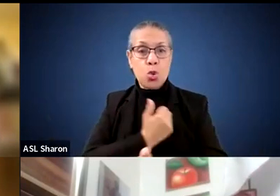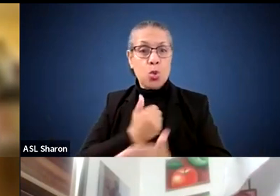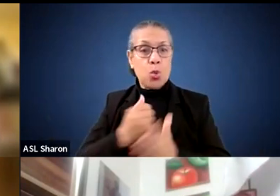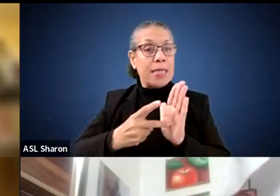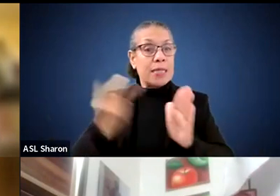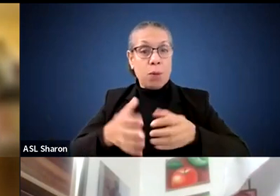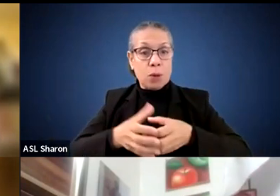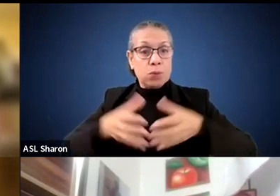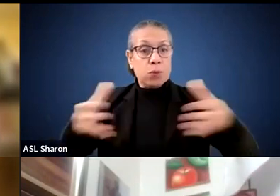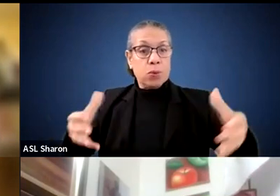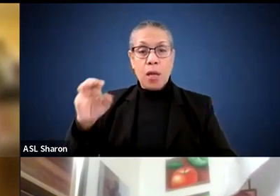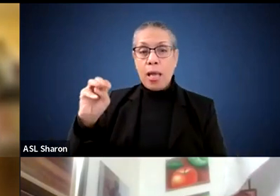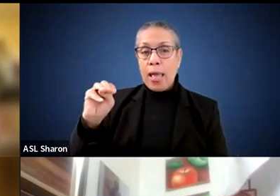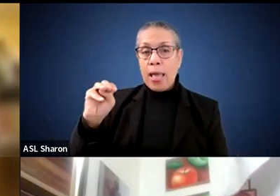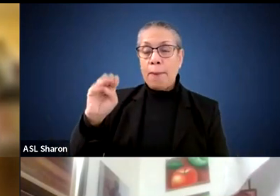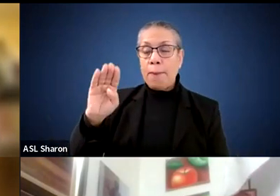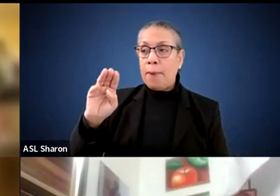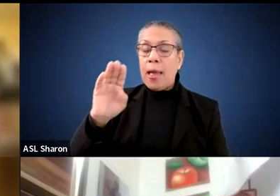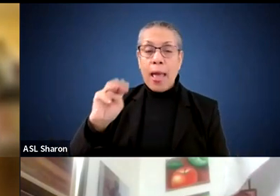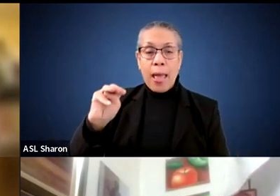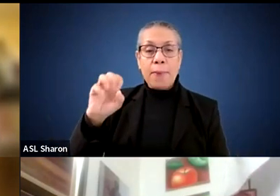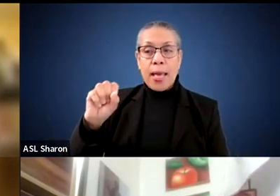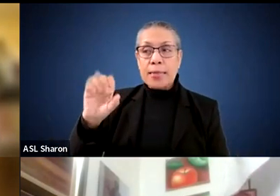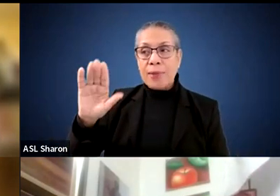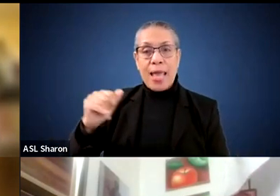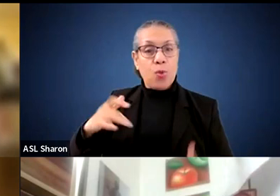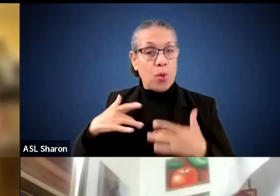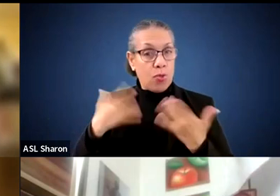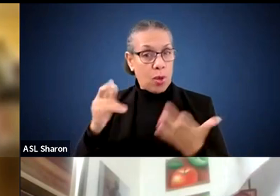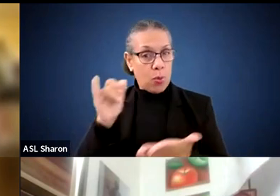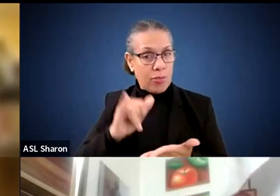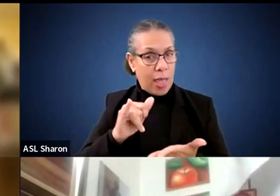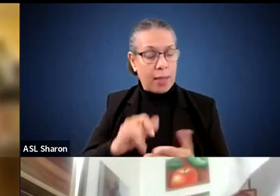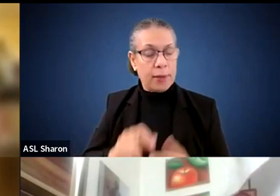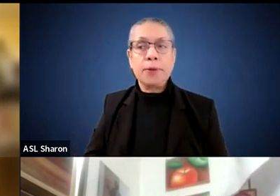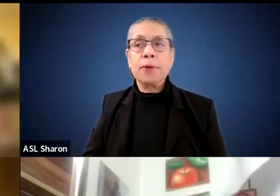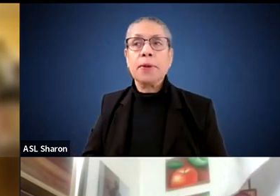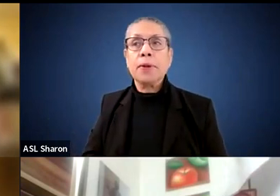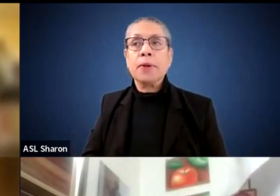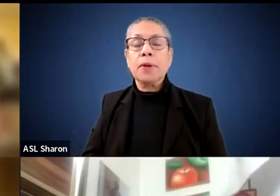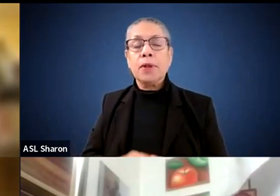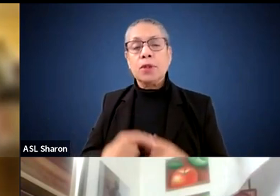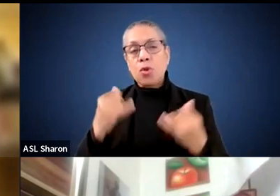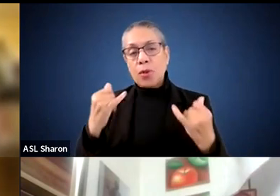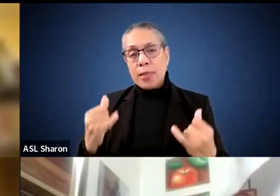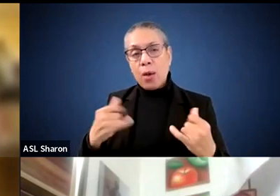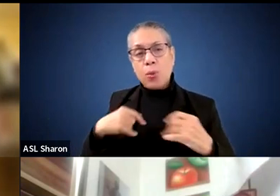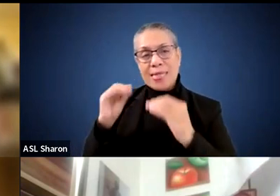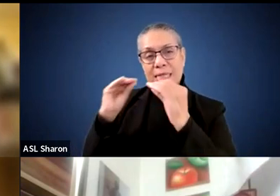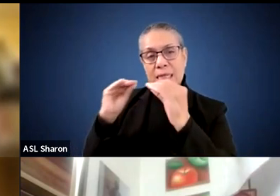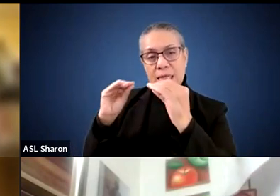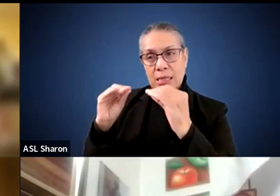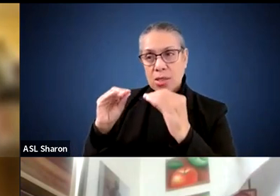and MSBA got very enthusiastic about it. And I think we can continue to do education with MSBA.